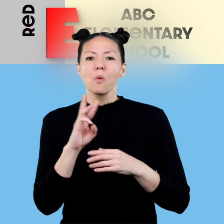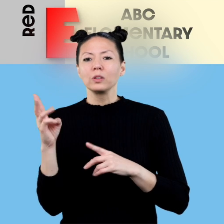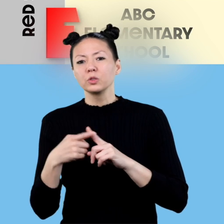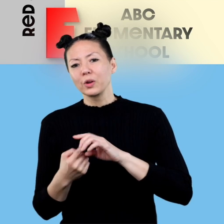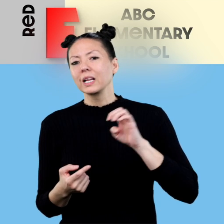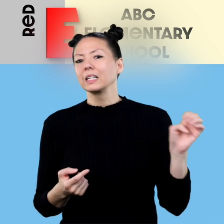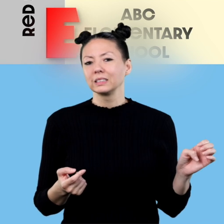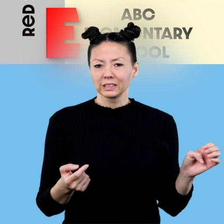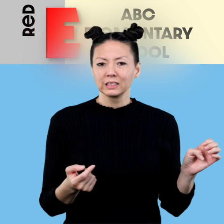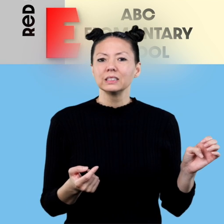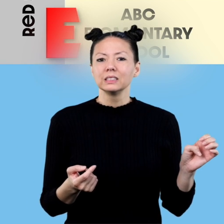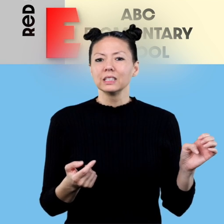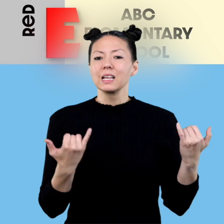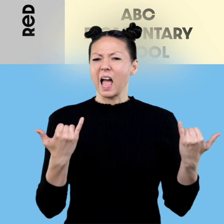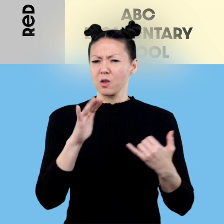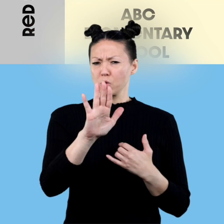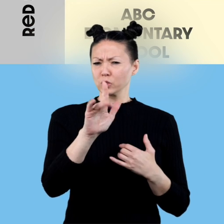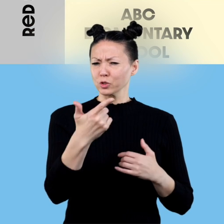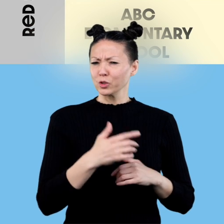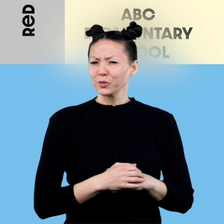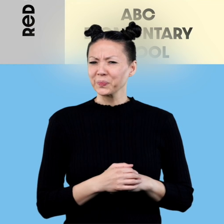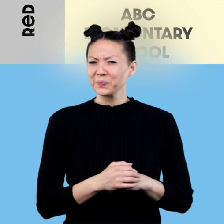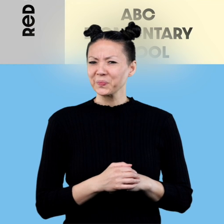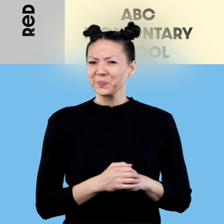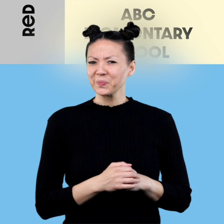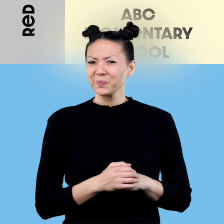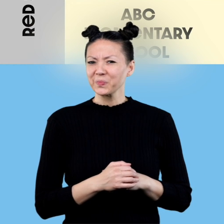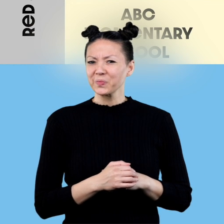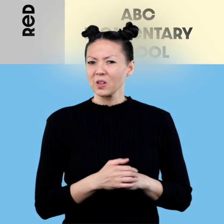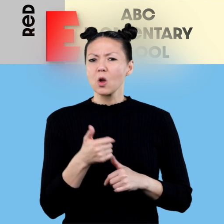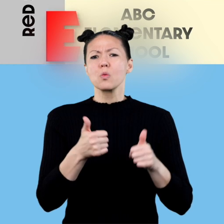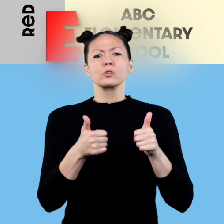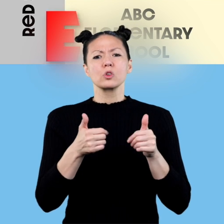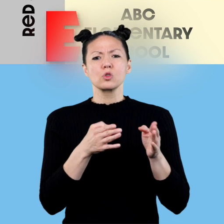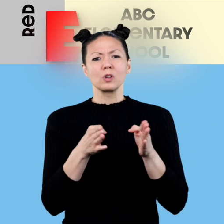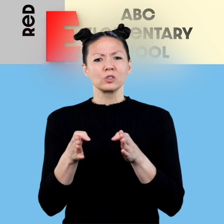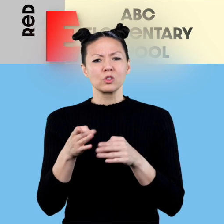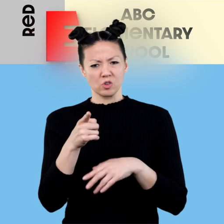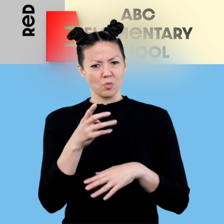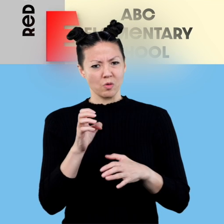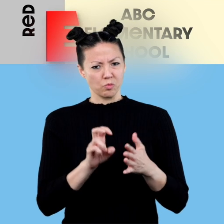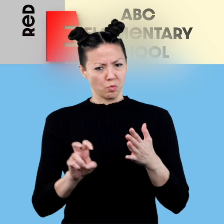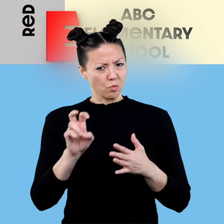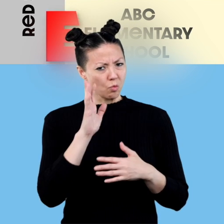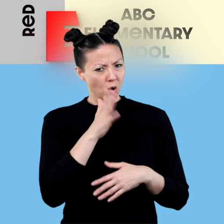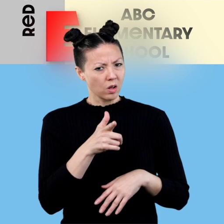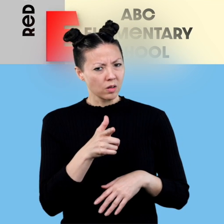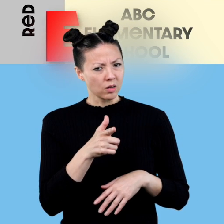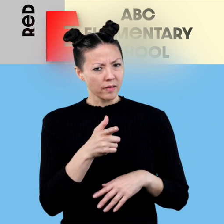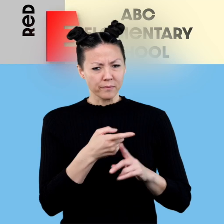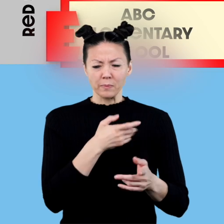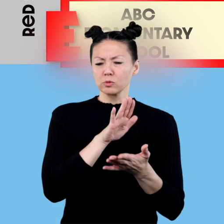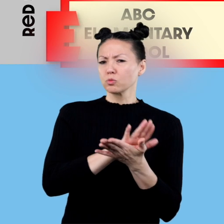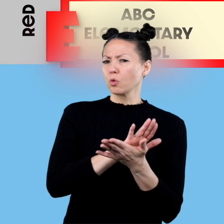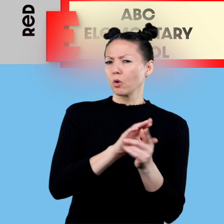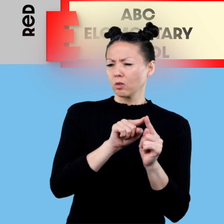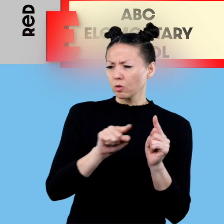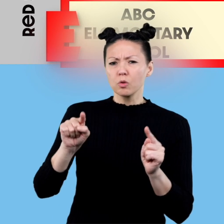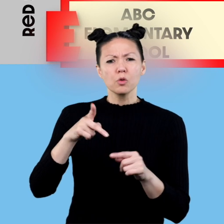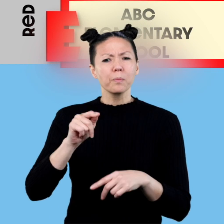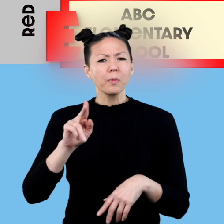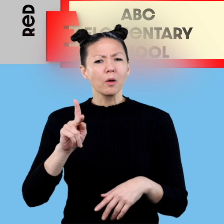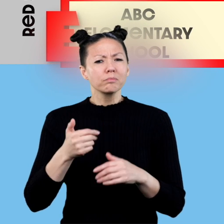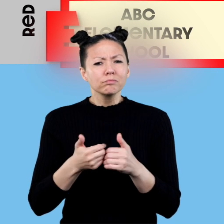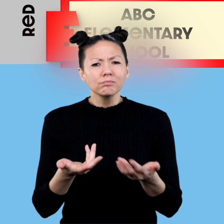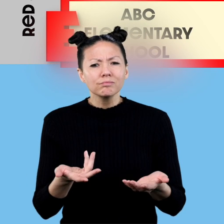west to east. Now it's your turn. Which direction would you travel from the school to the